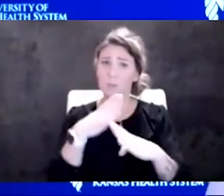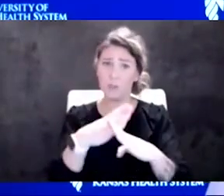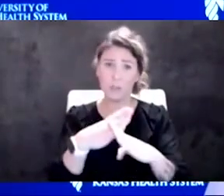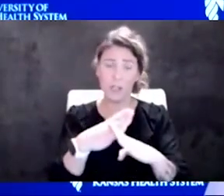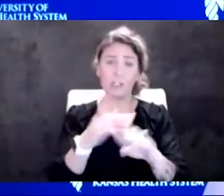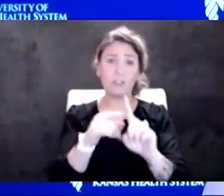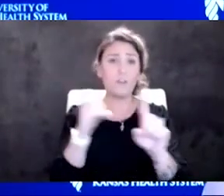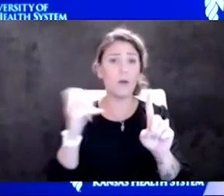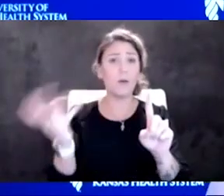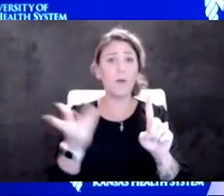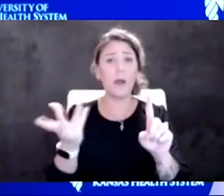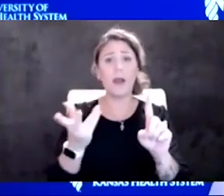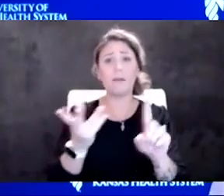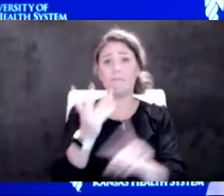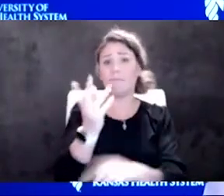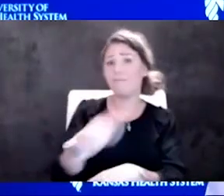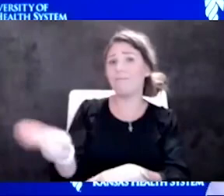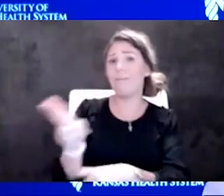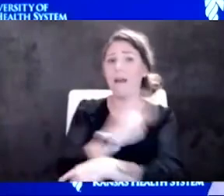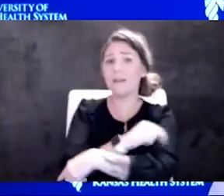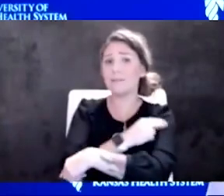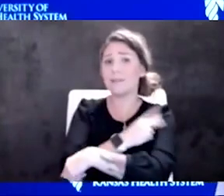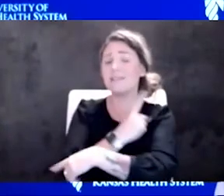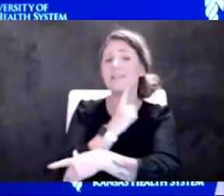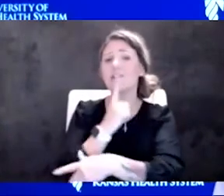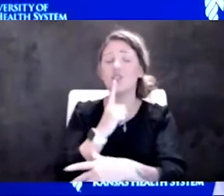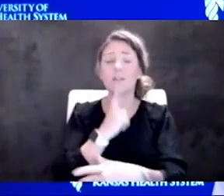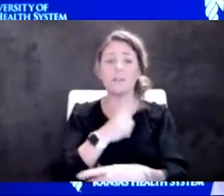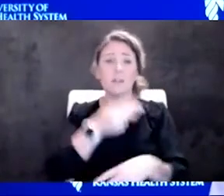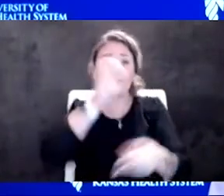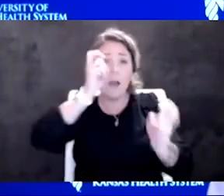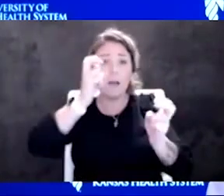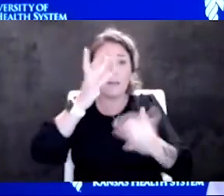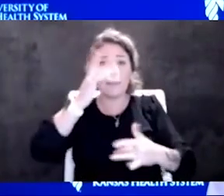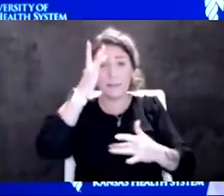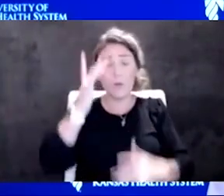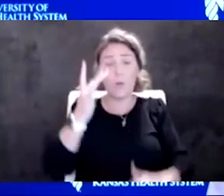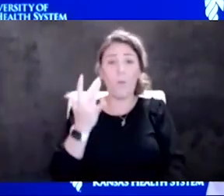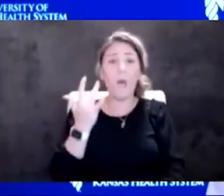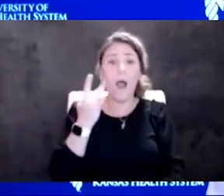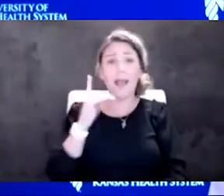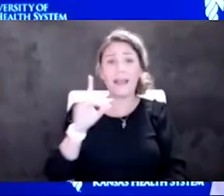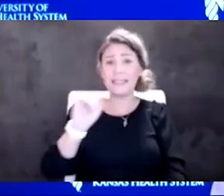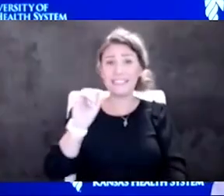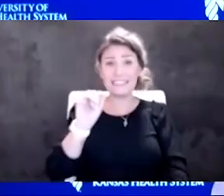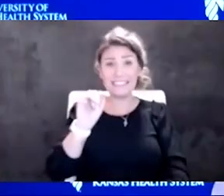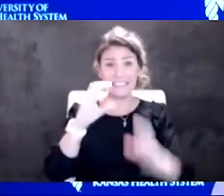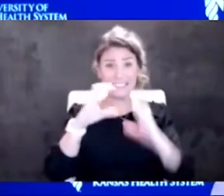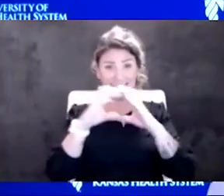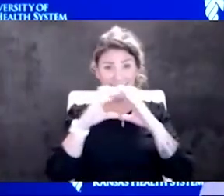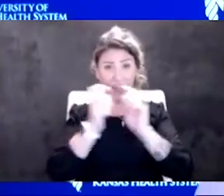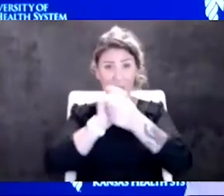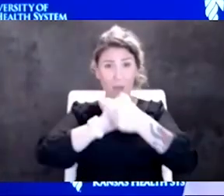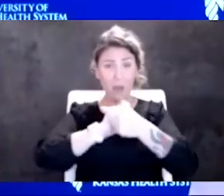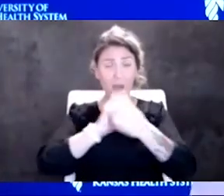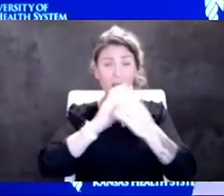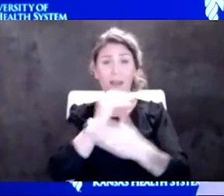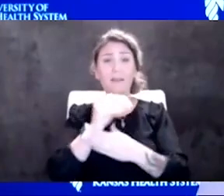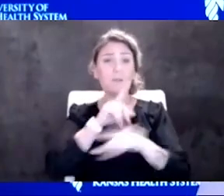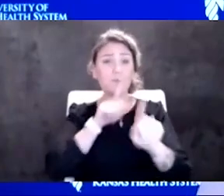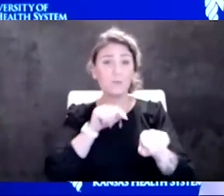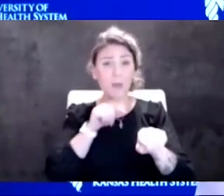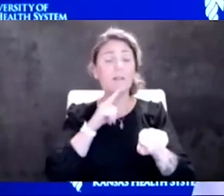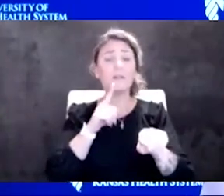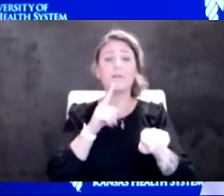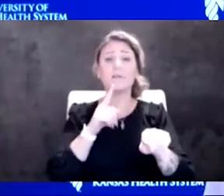hospitalization and severe disease because of that T cell evolution and those T cell responses that were now